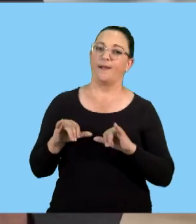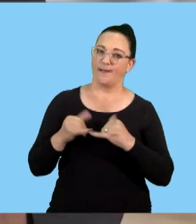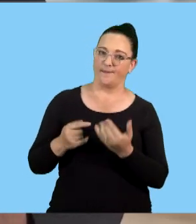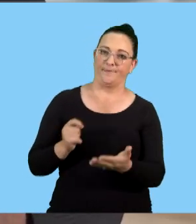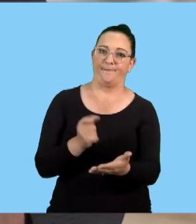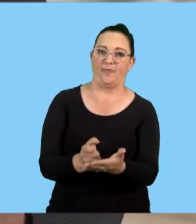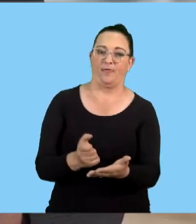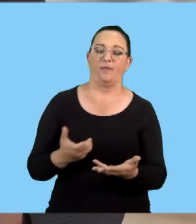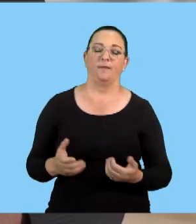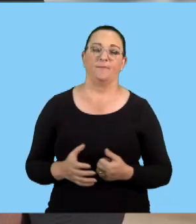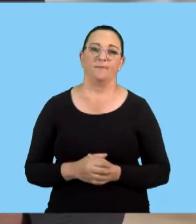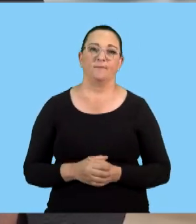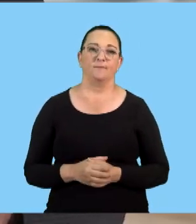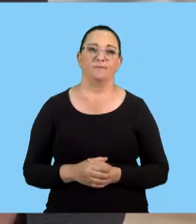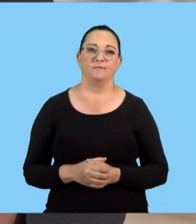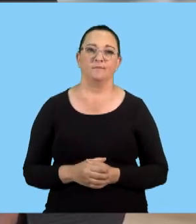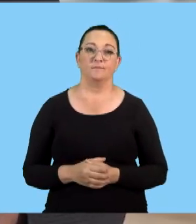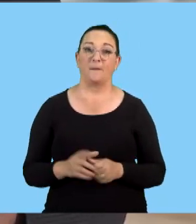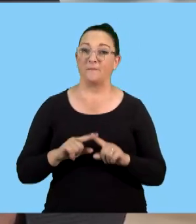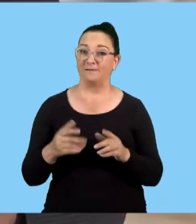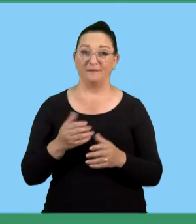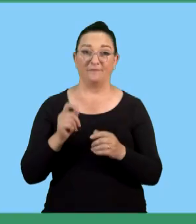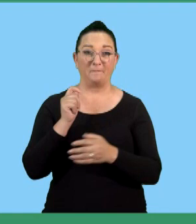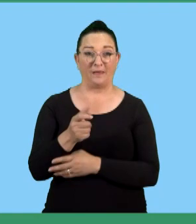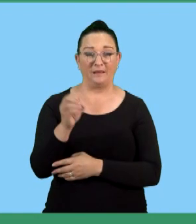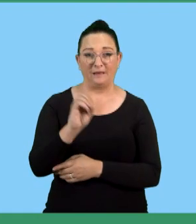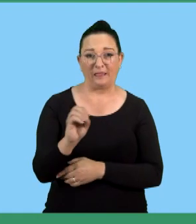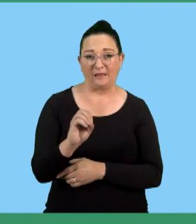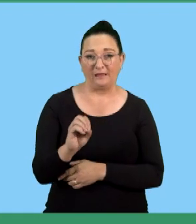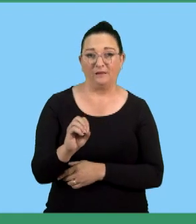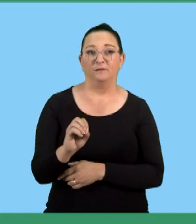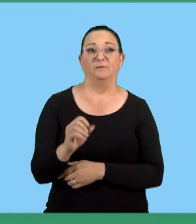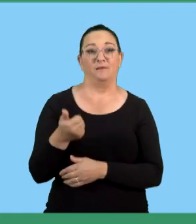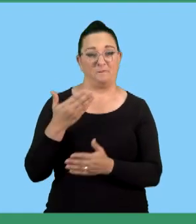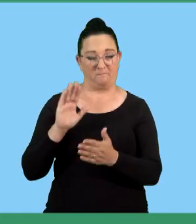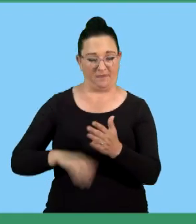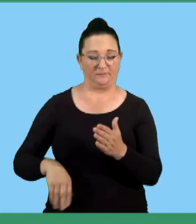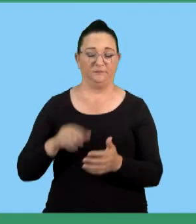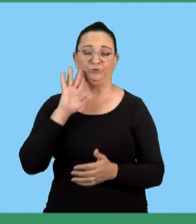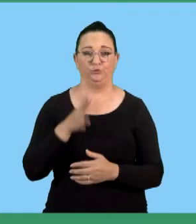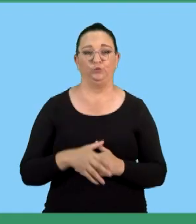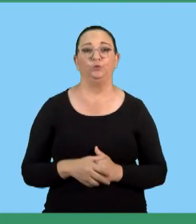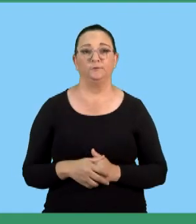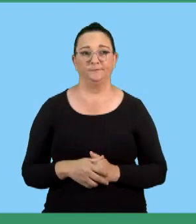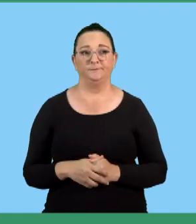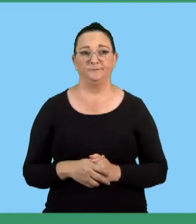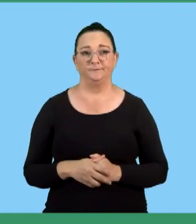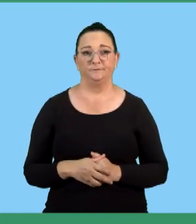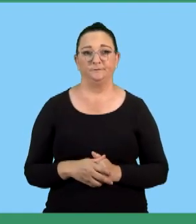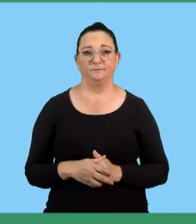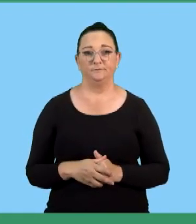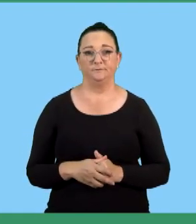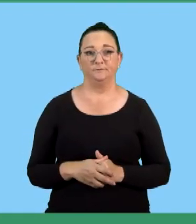must be paid to the compensation fund. Failure to do that. It will lead to what? To the penalties. Don't forget that.